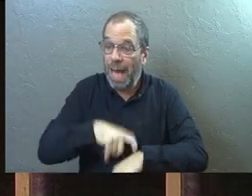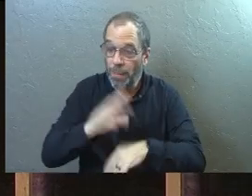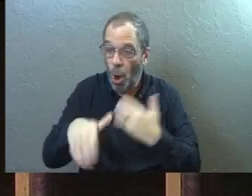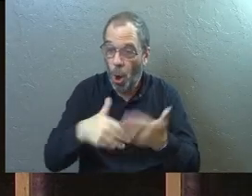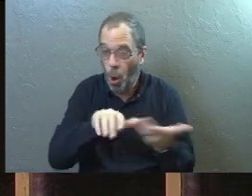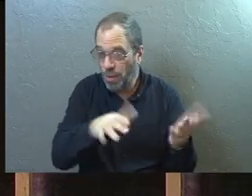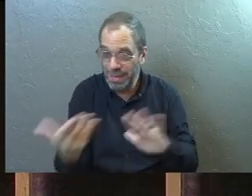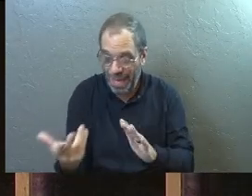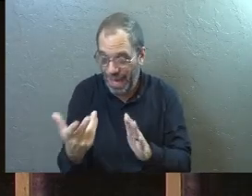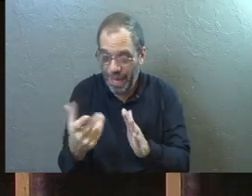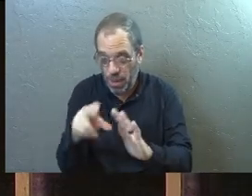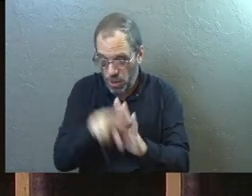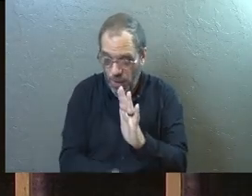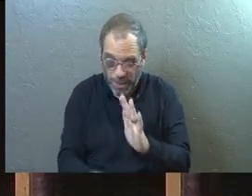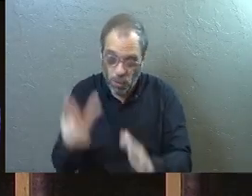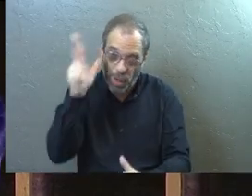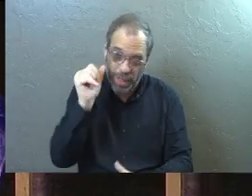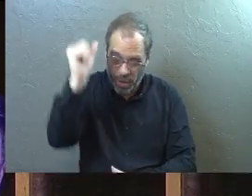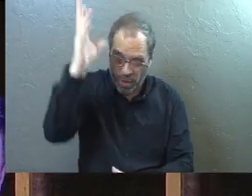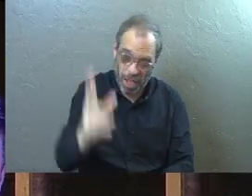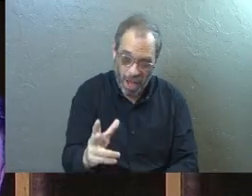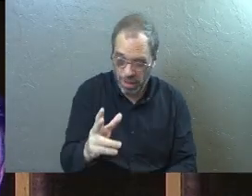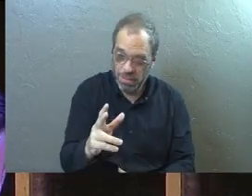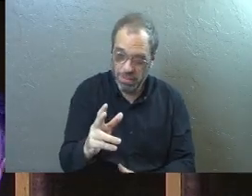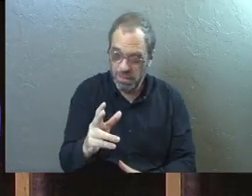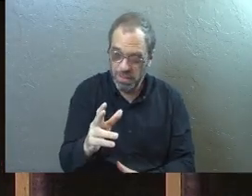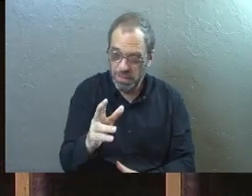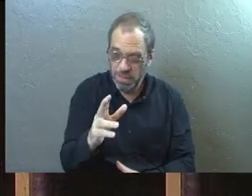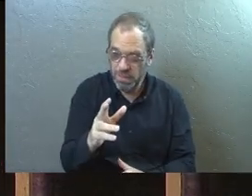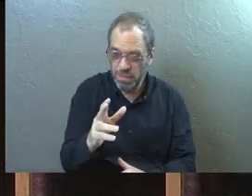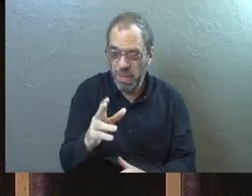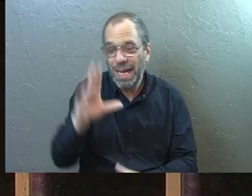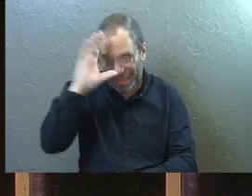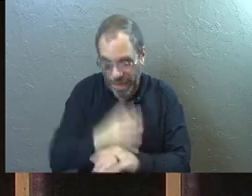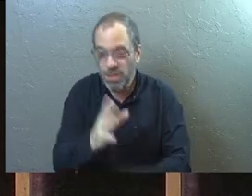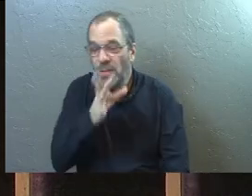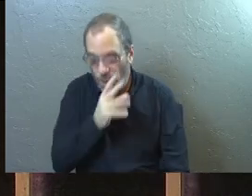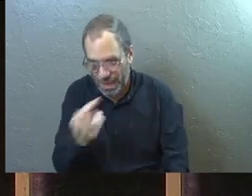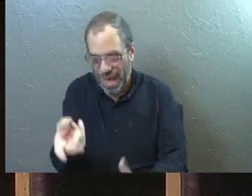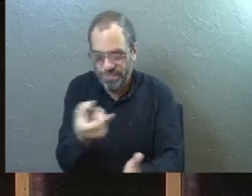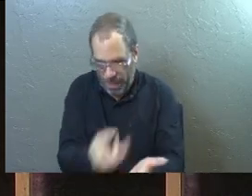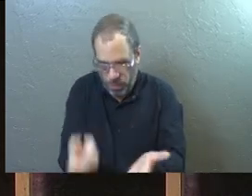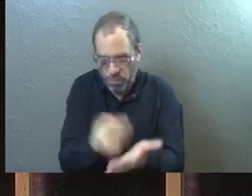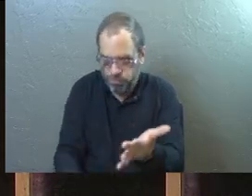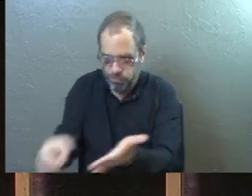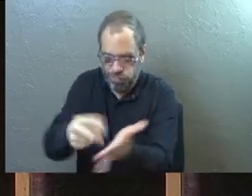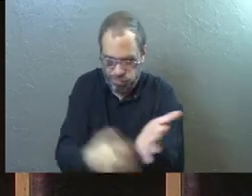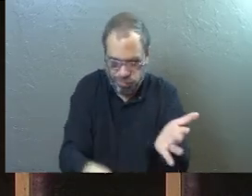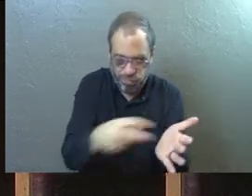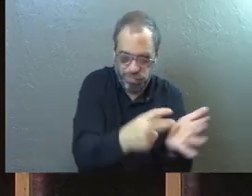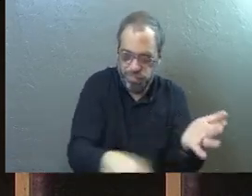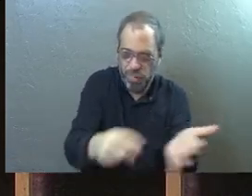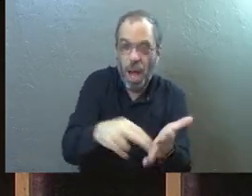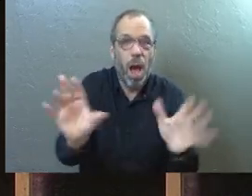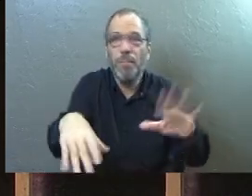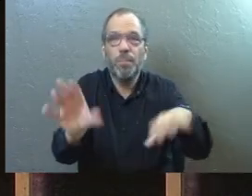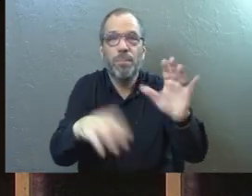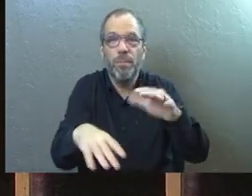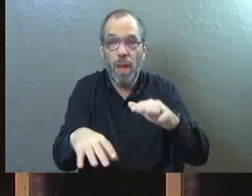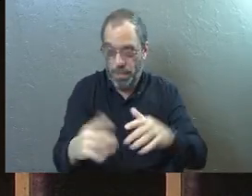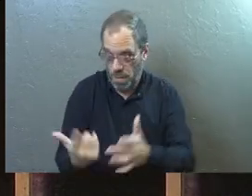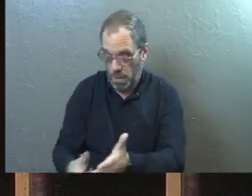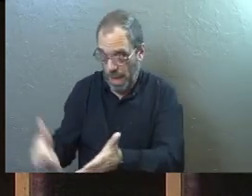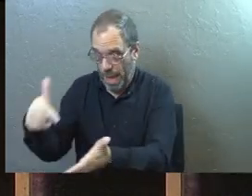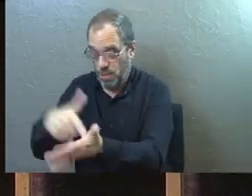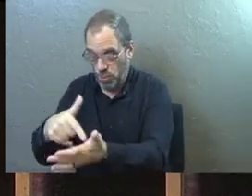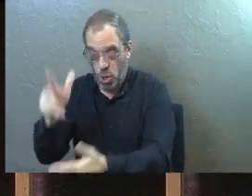all the dead in their grace will hear the voice of God's son and they will rise again. And what Jesus is saying there is not just